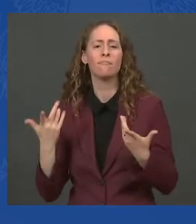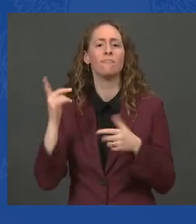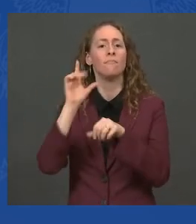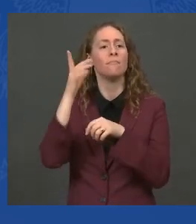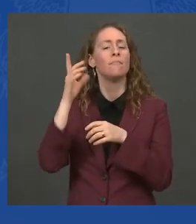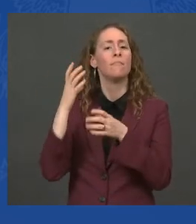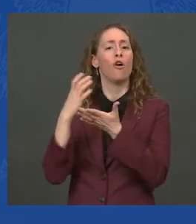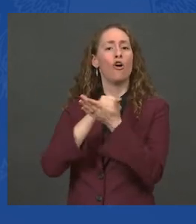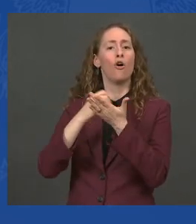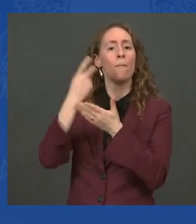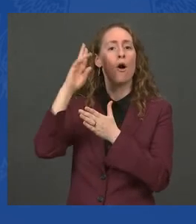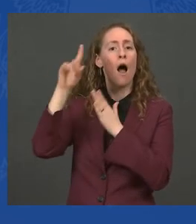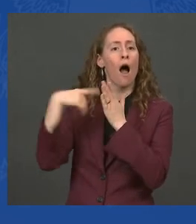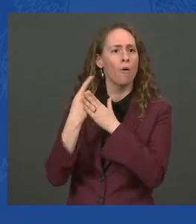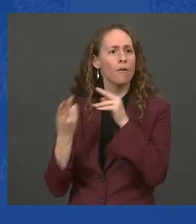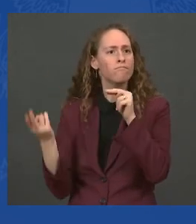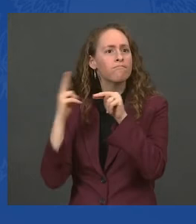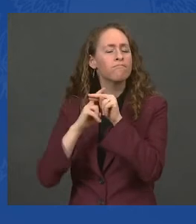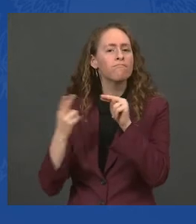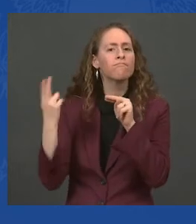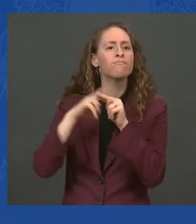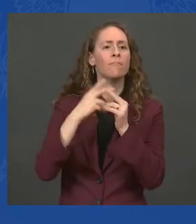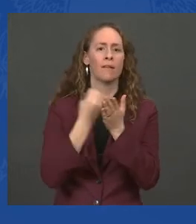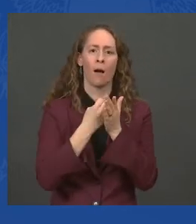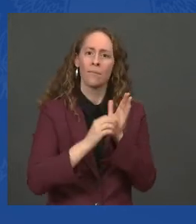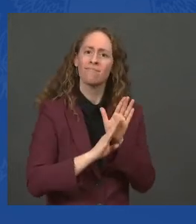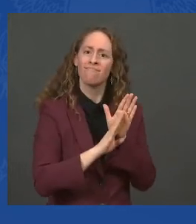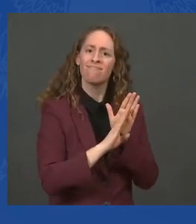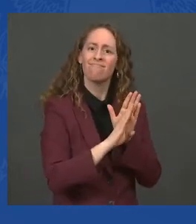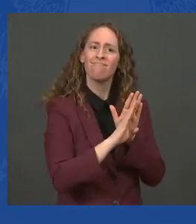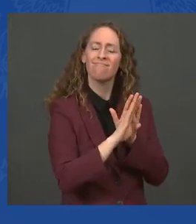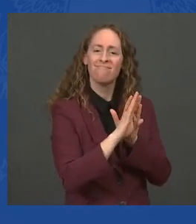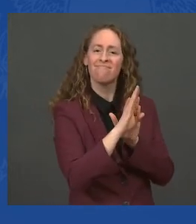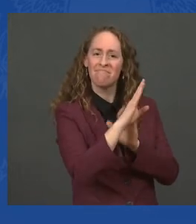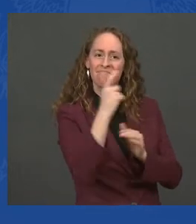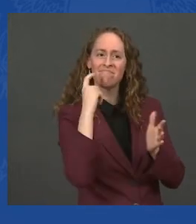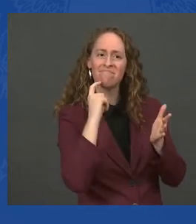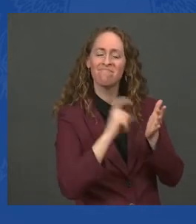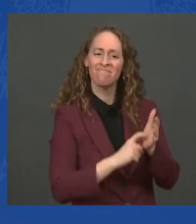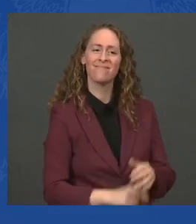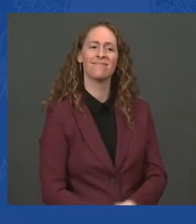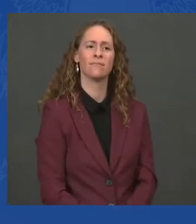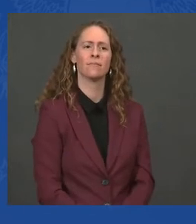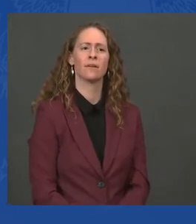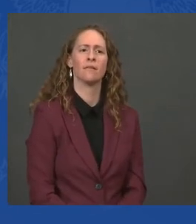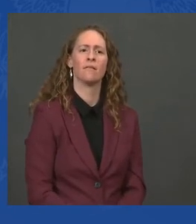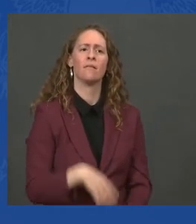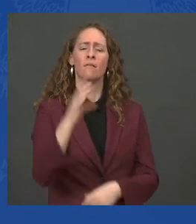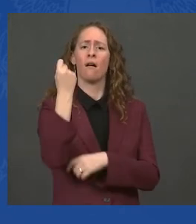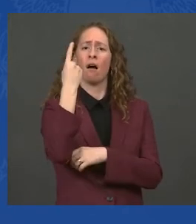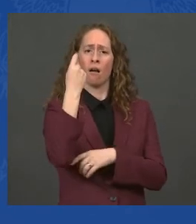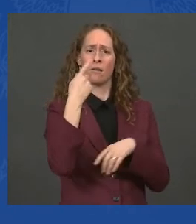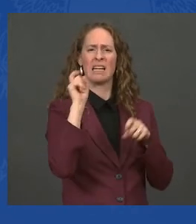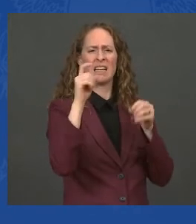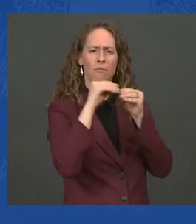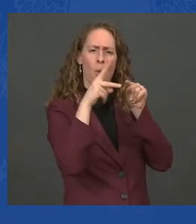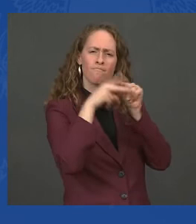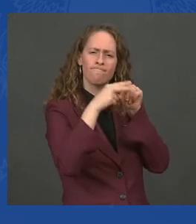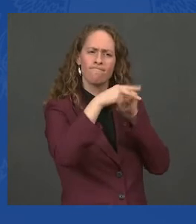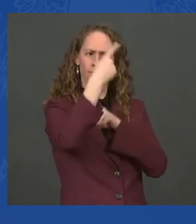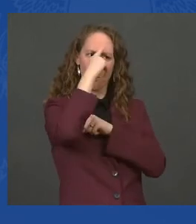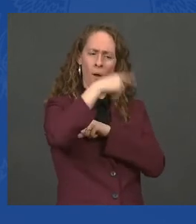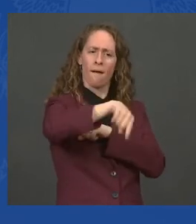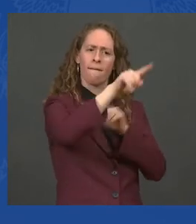for families. That's what my Build Back Better plan does is still being considered in Congress. It will lower the out-of-pocket